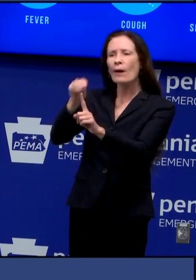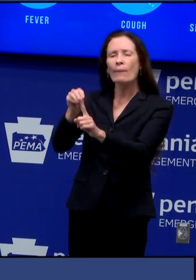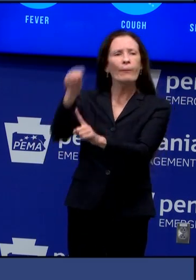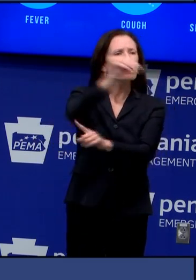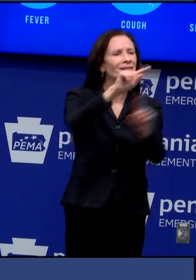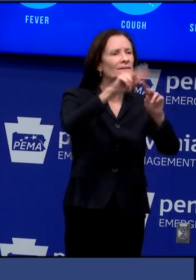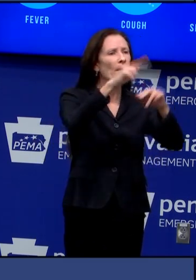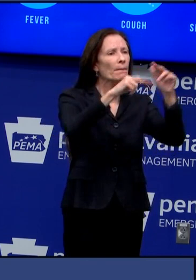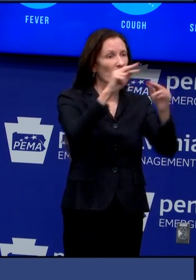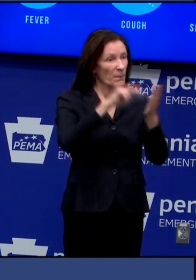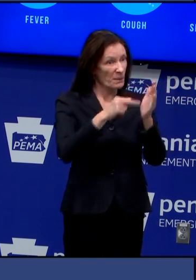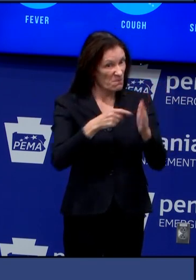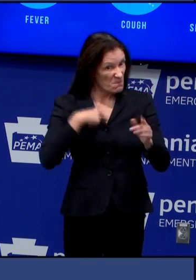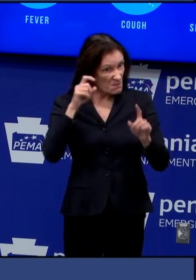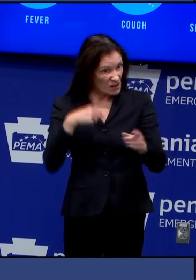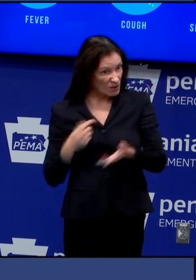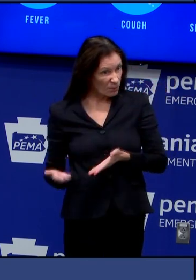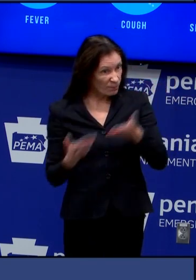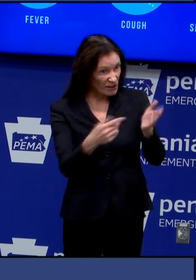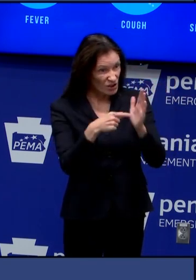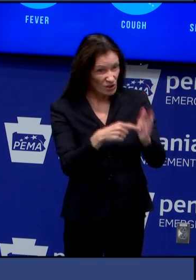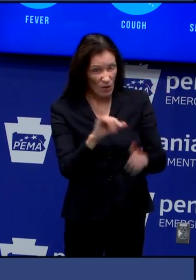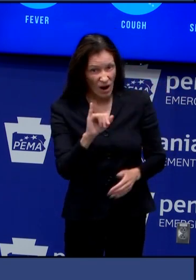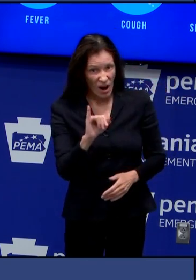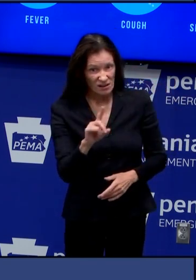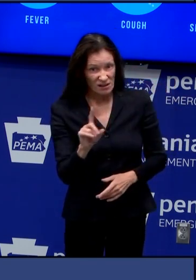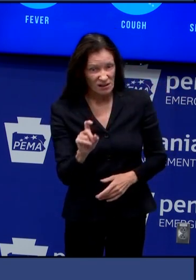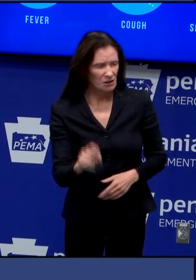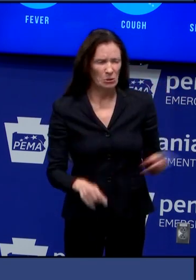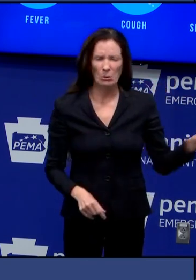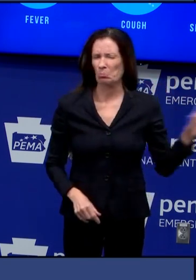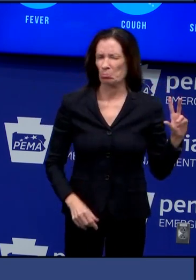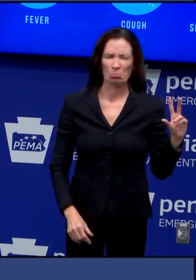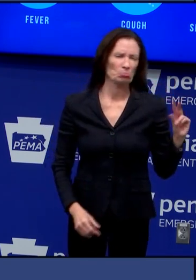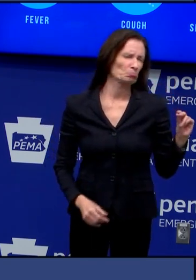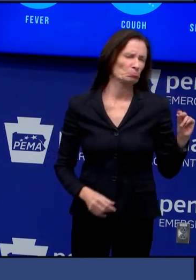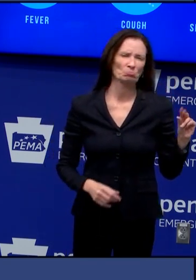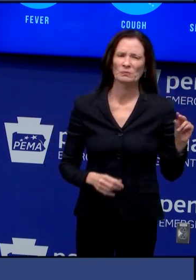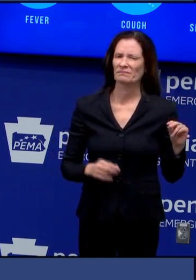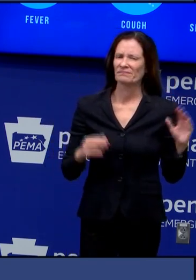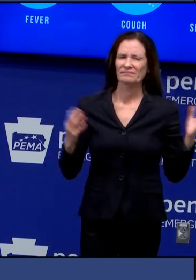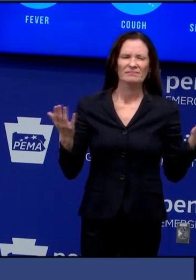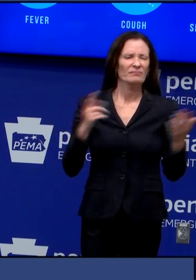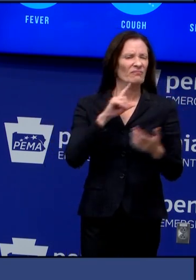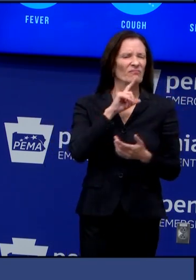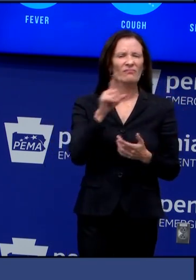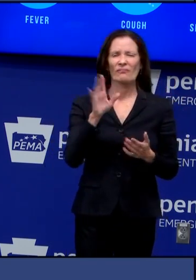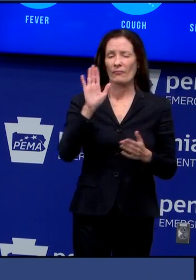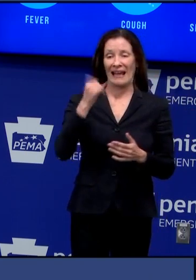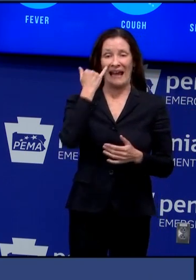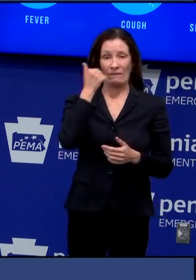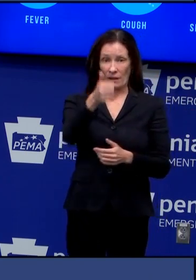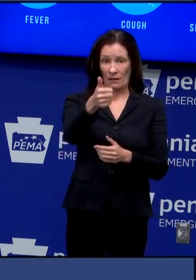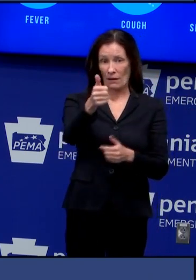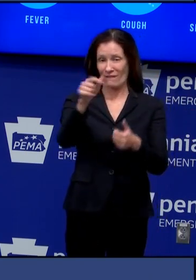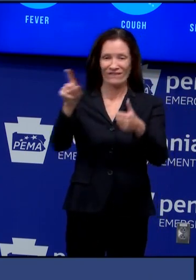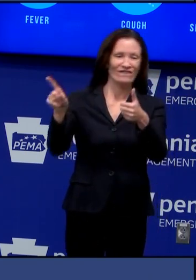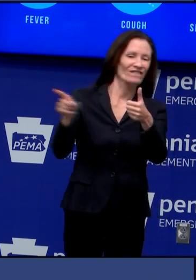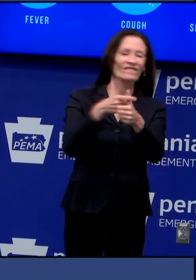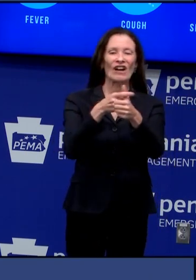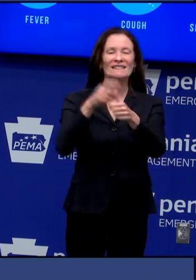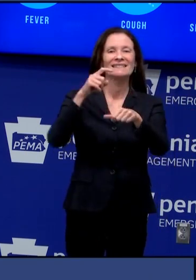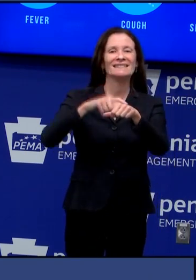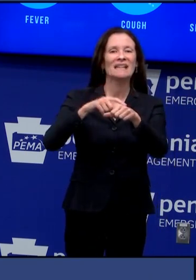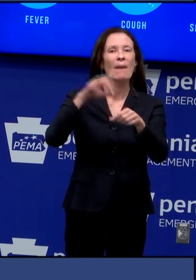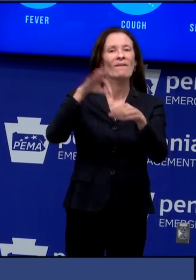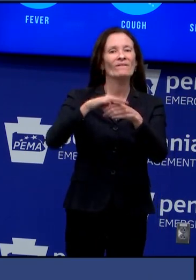change precincts and so the first time a voter is either registered to vote or has changed the precinct in which